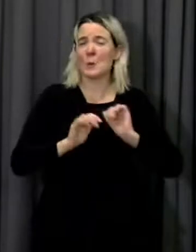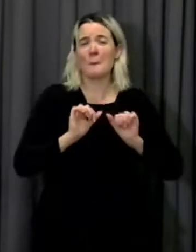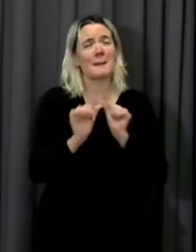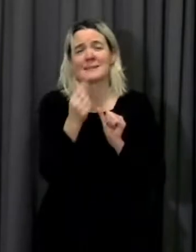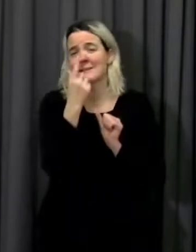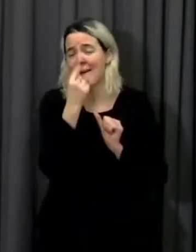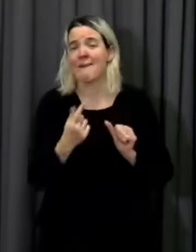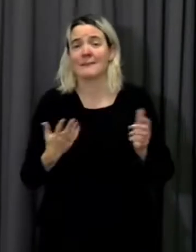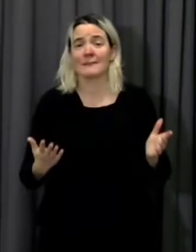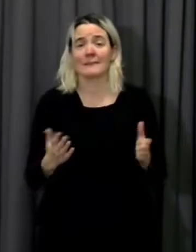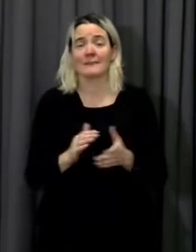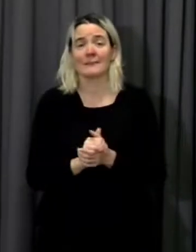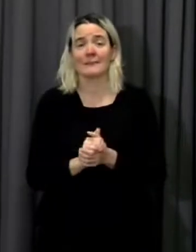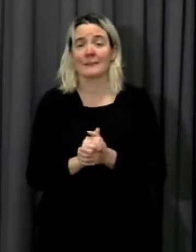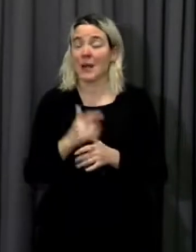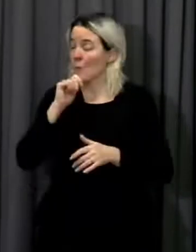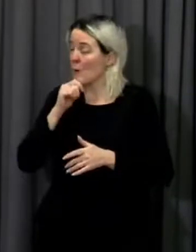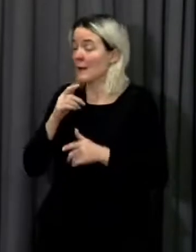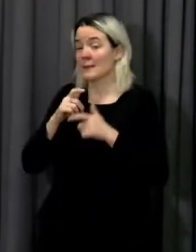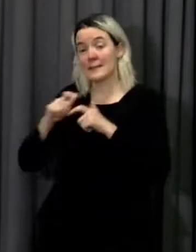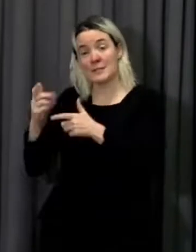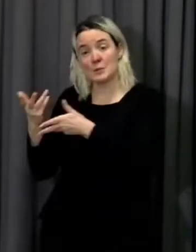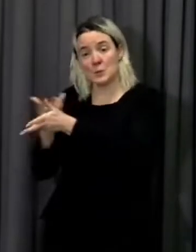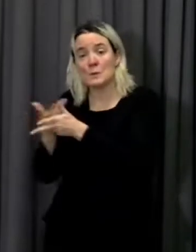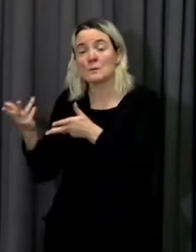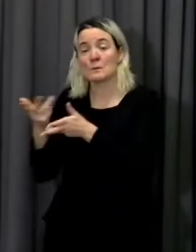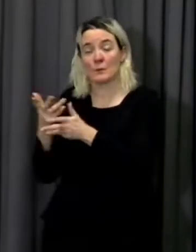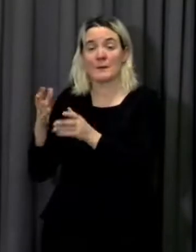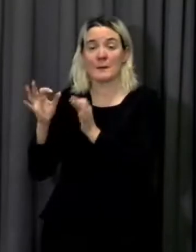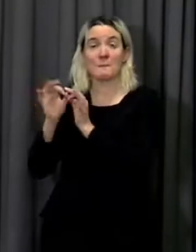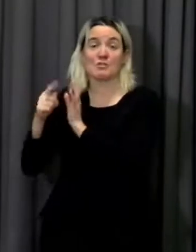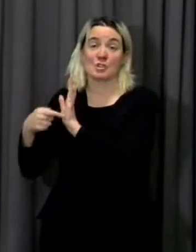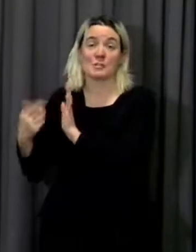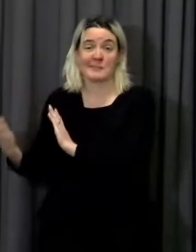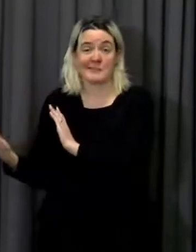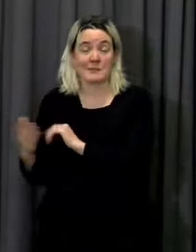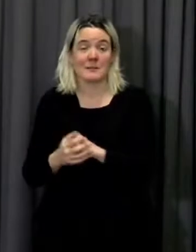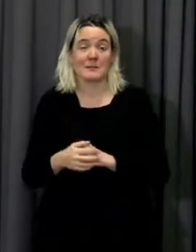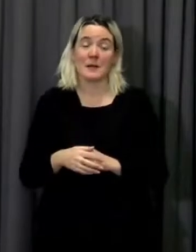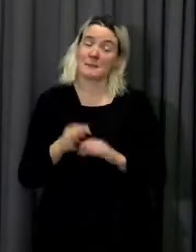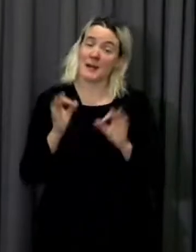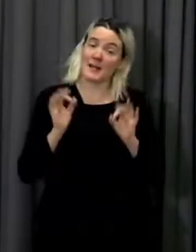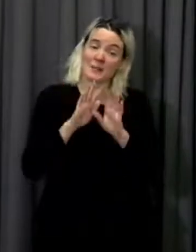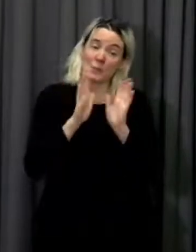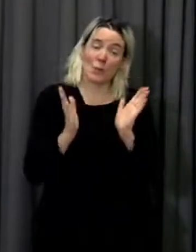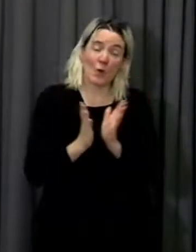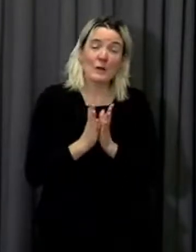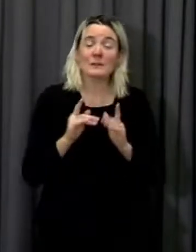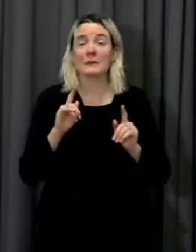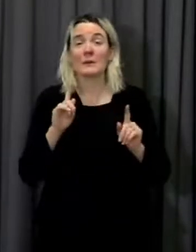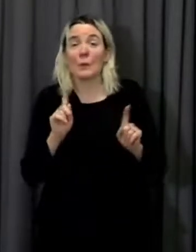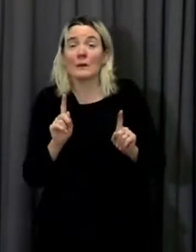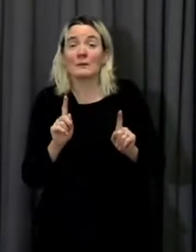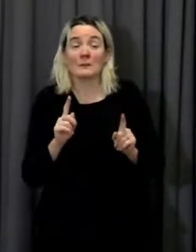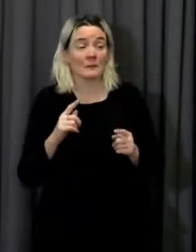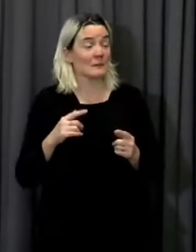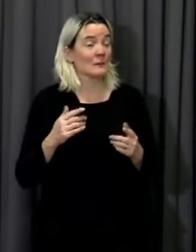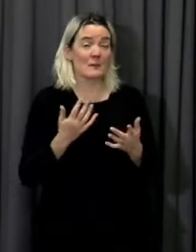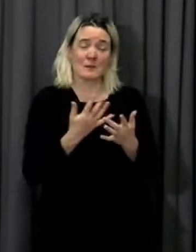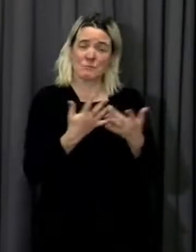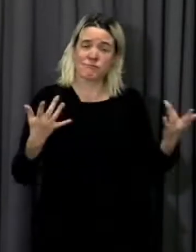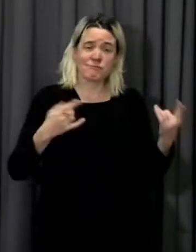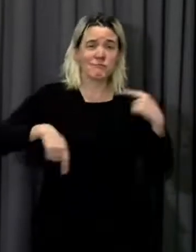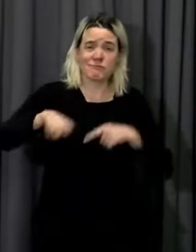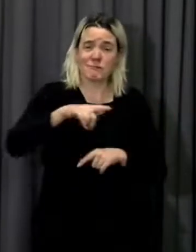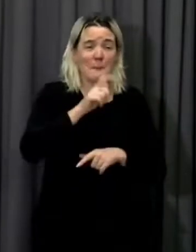will continue to have discussions with Boris Johnson but in an ideal world I think as many people as possible should stay at